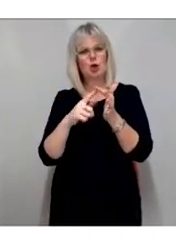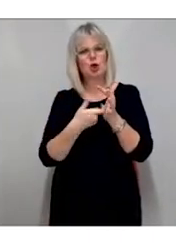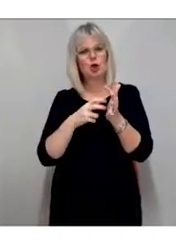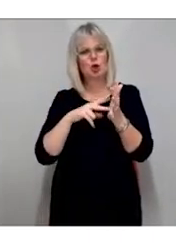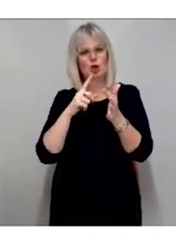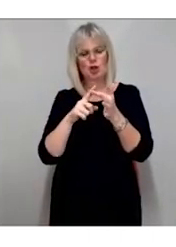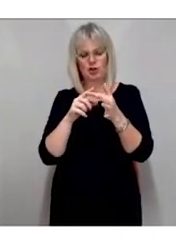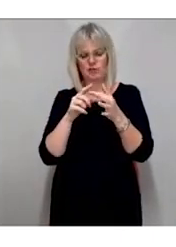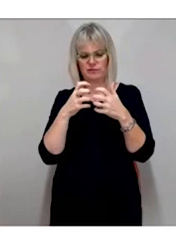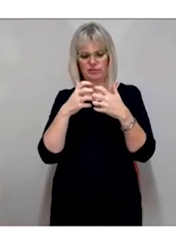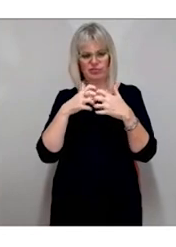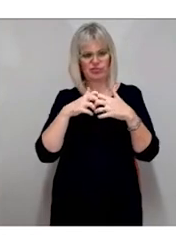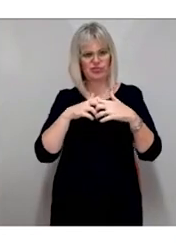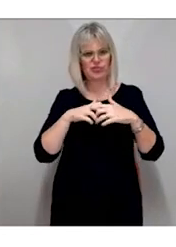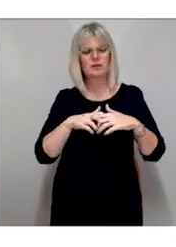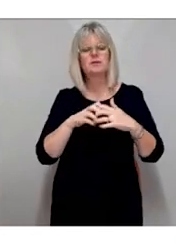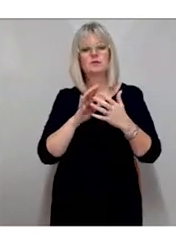vision in the later stages.